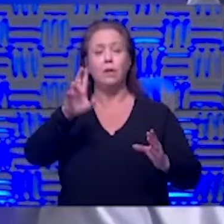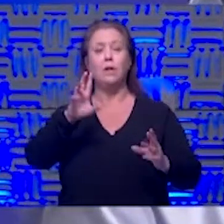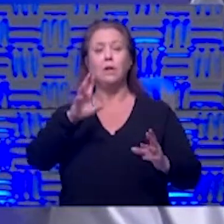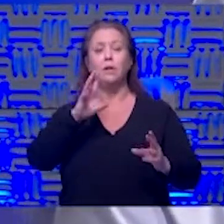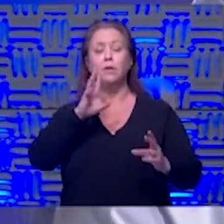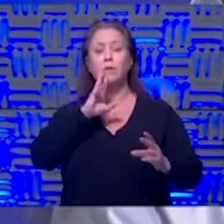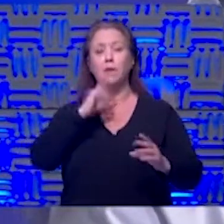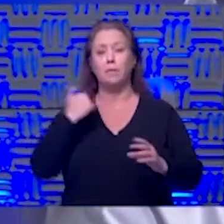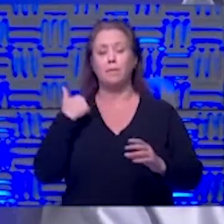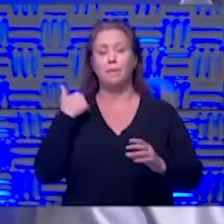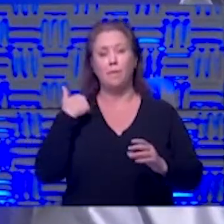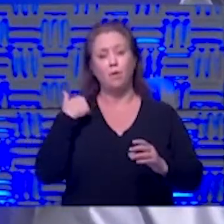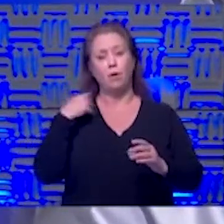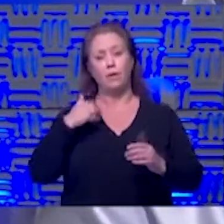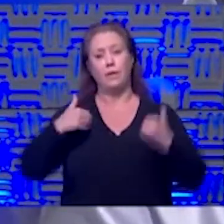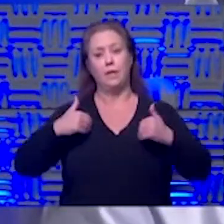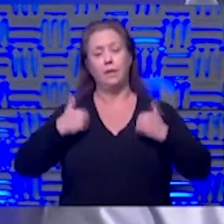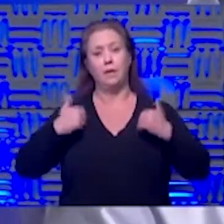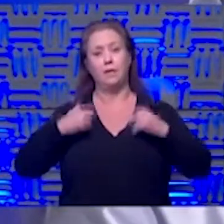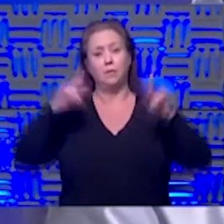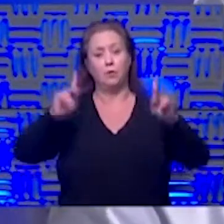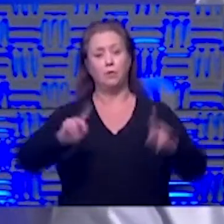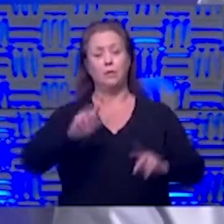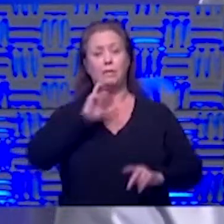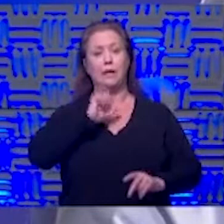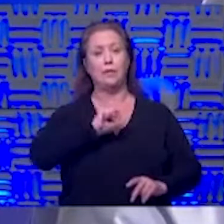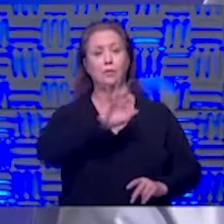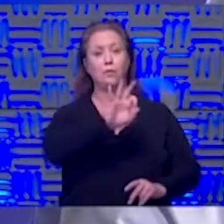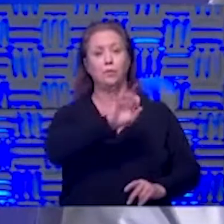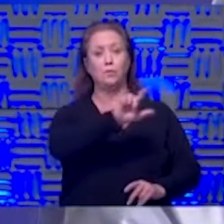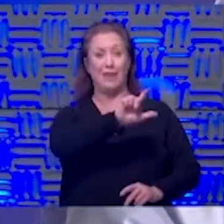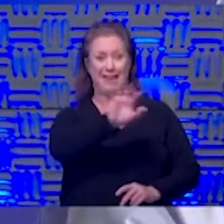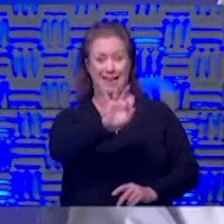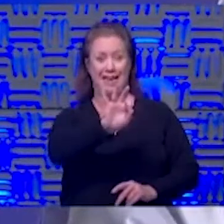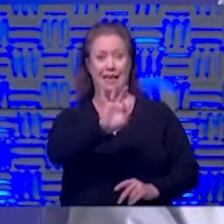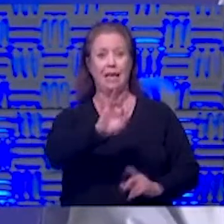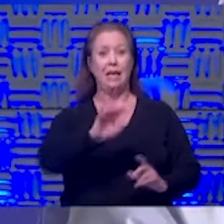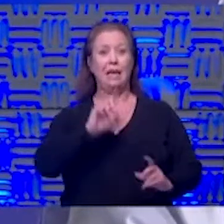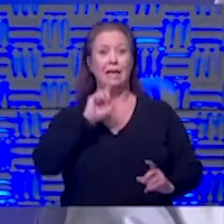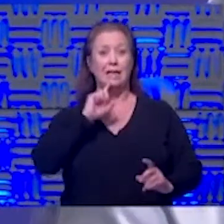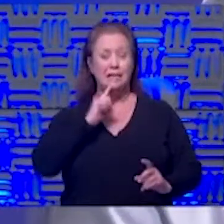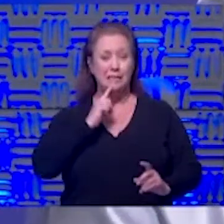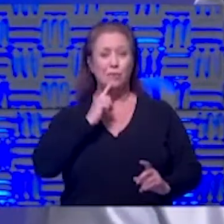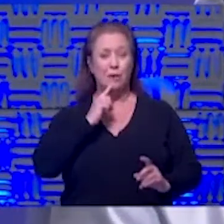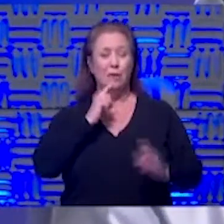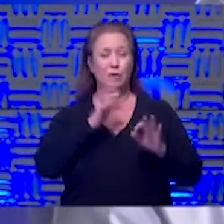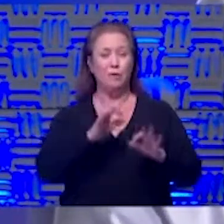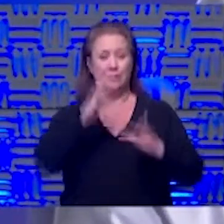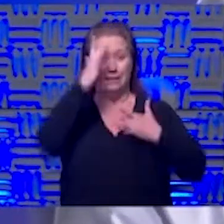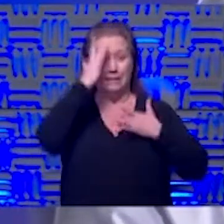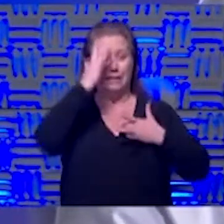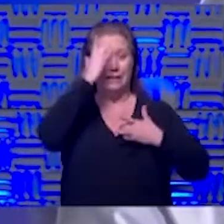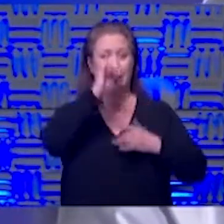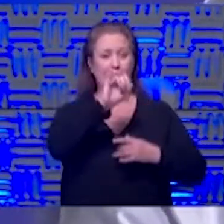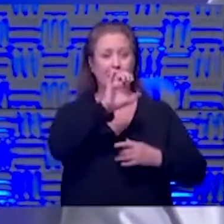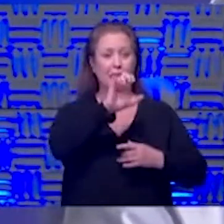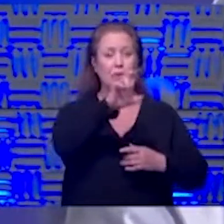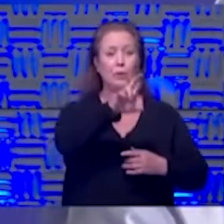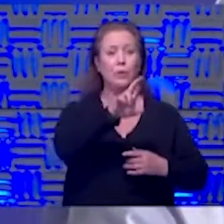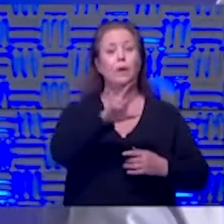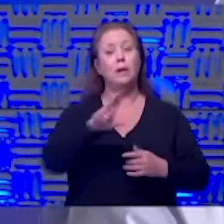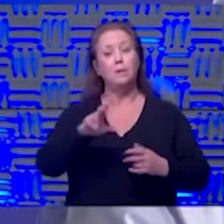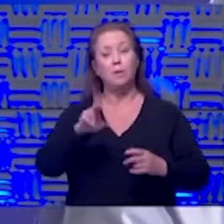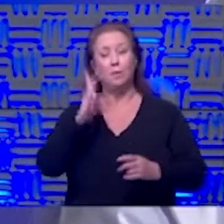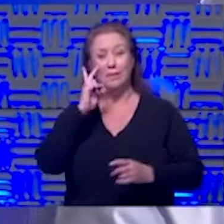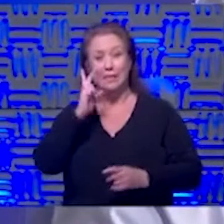the youngest person on that age range the 29 year old has has critical diseases on the ventilator but even in the hospital we're seeing patients as young